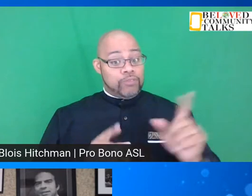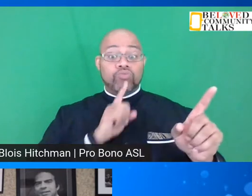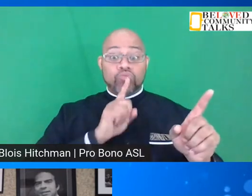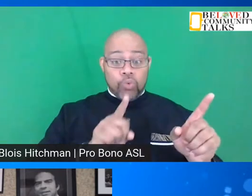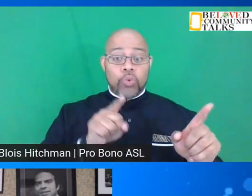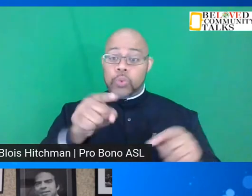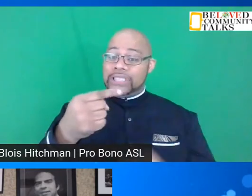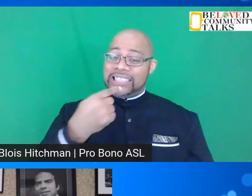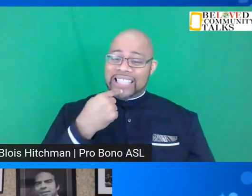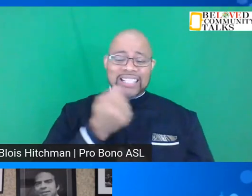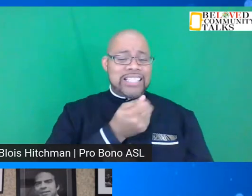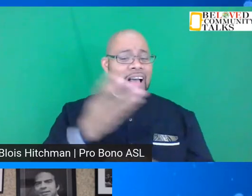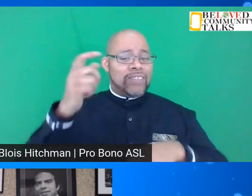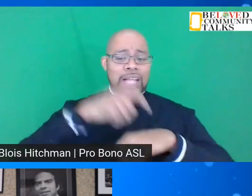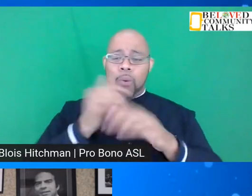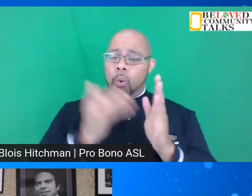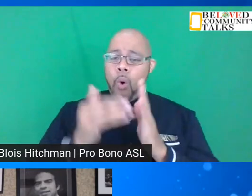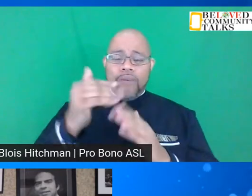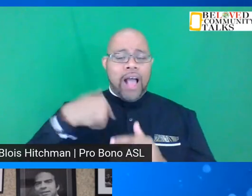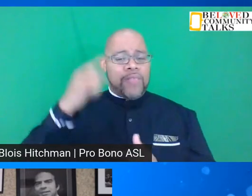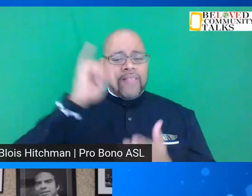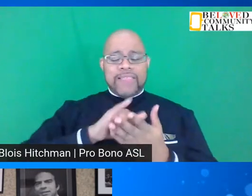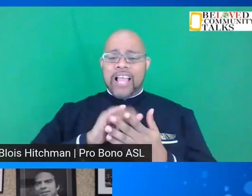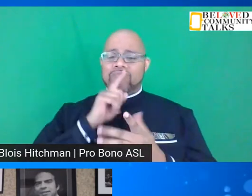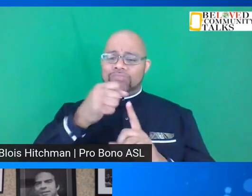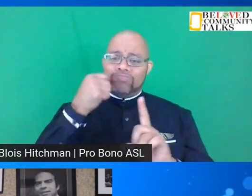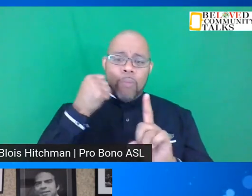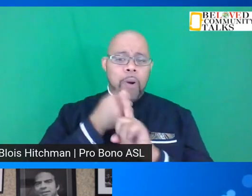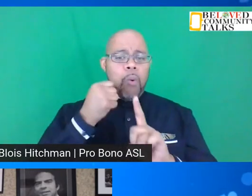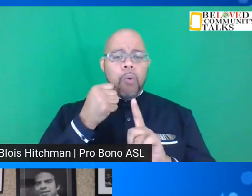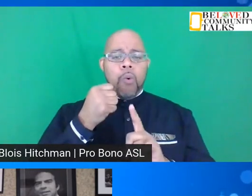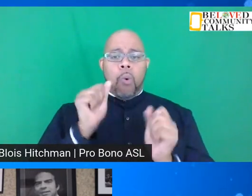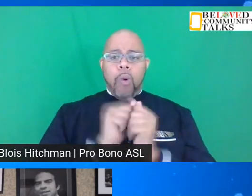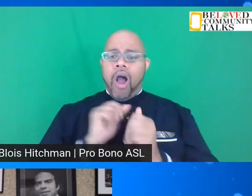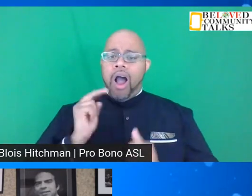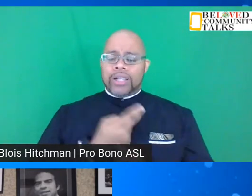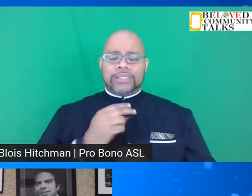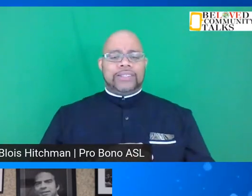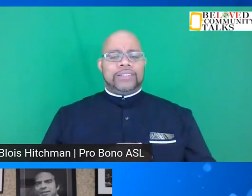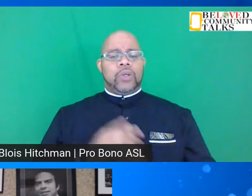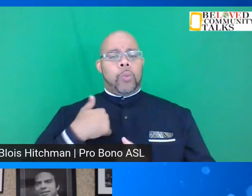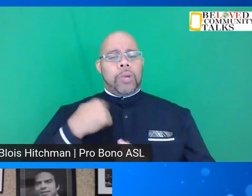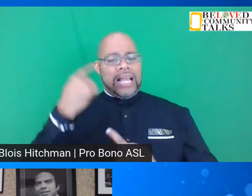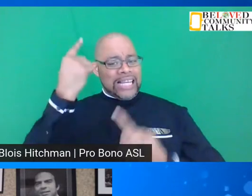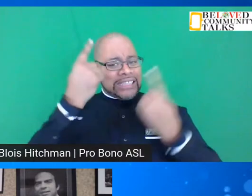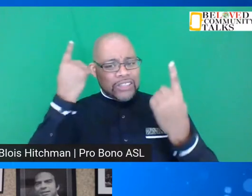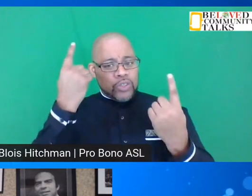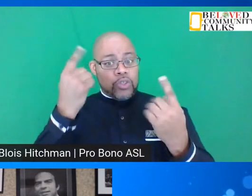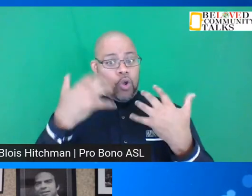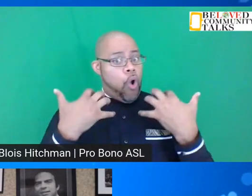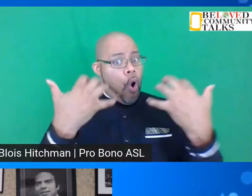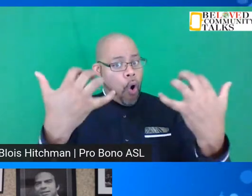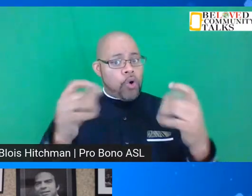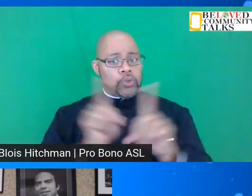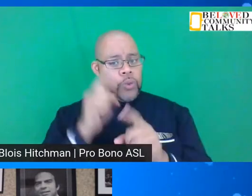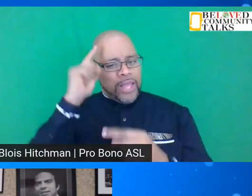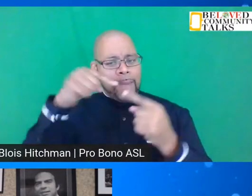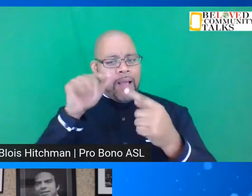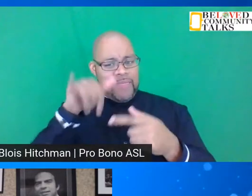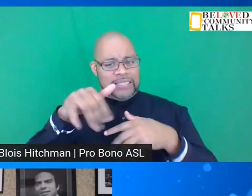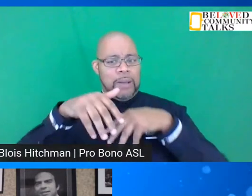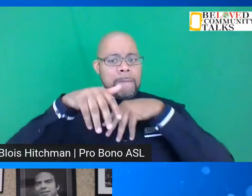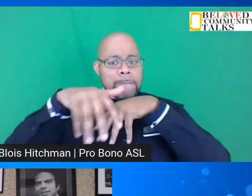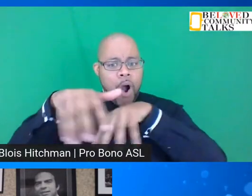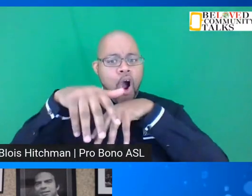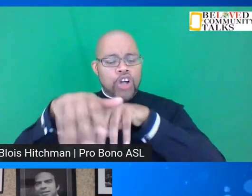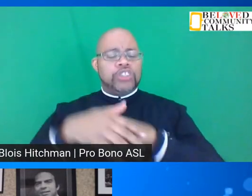You've said it several times, sir. And I think that's resonating with us as we consider even the audience thinking about this march.